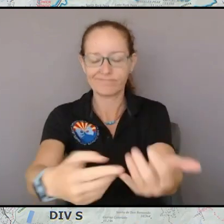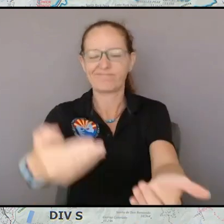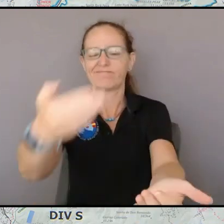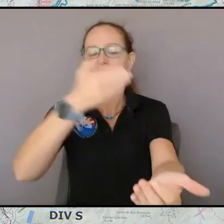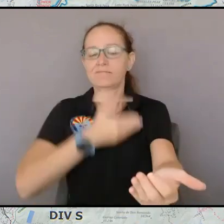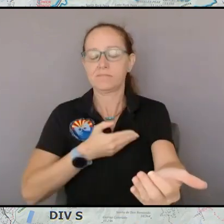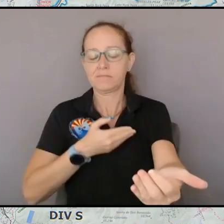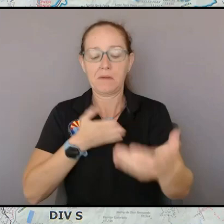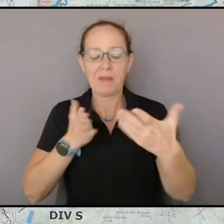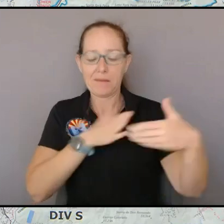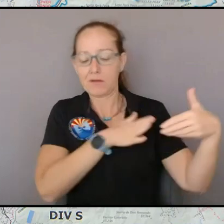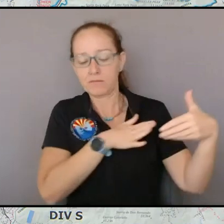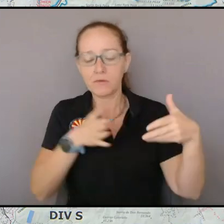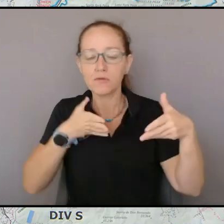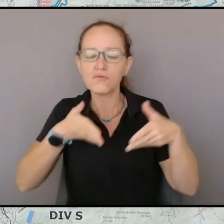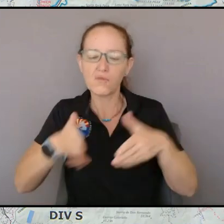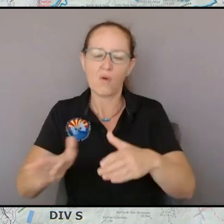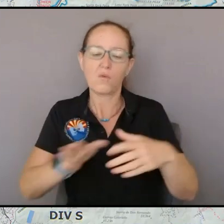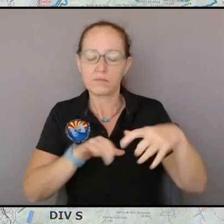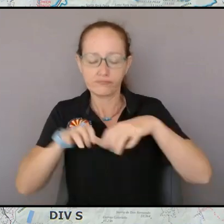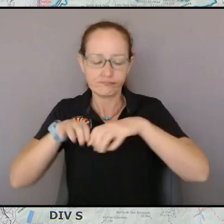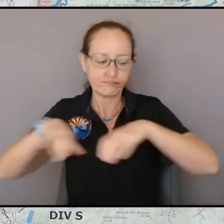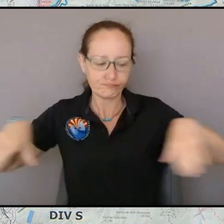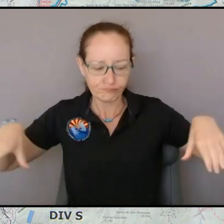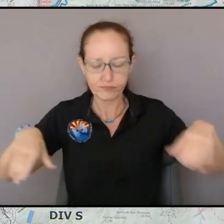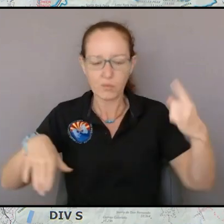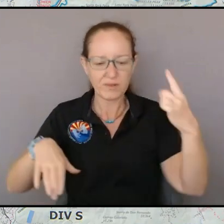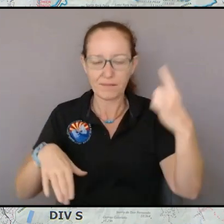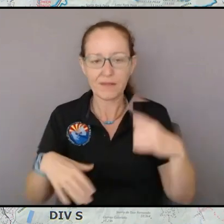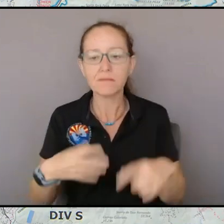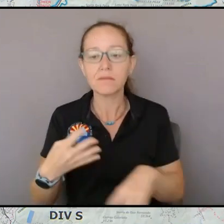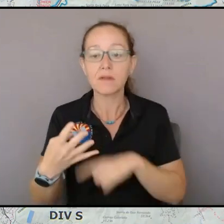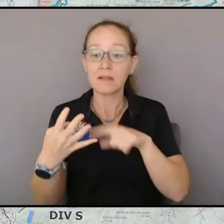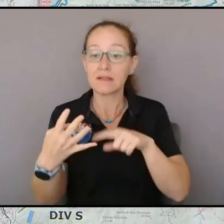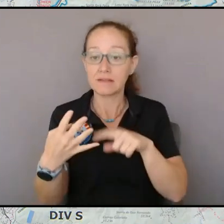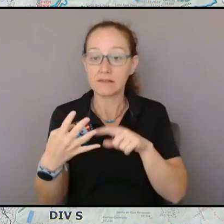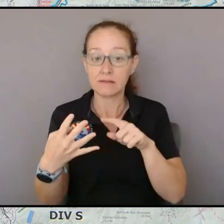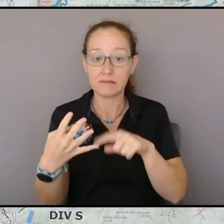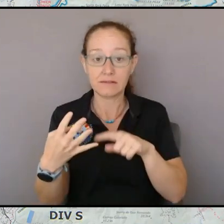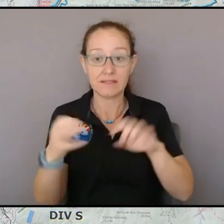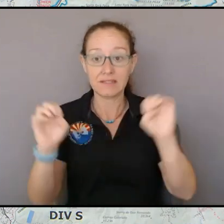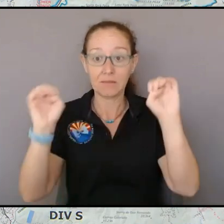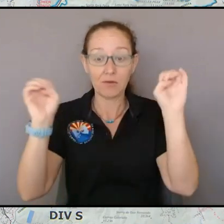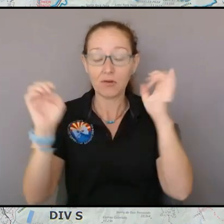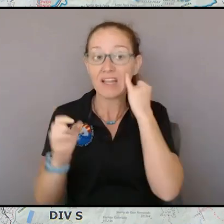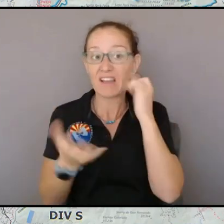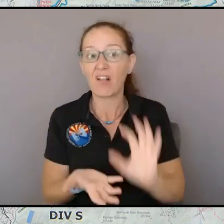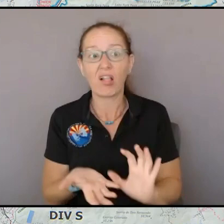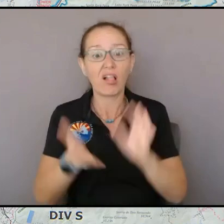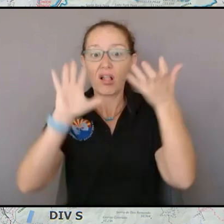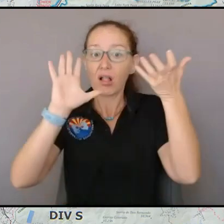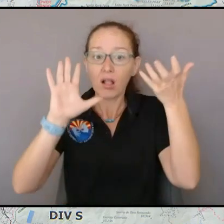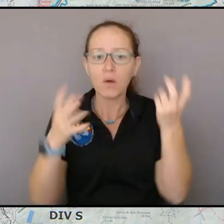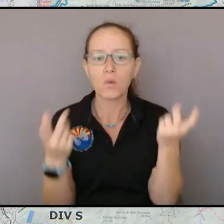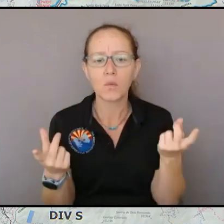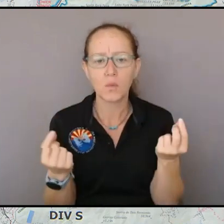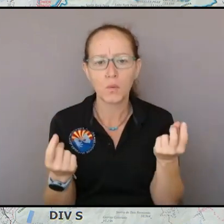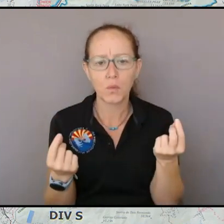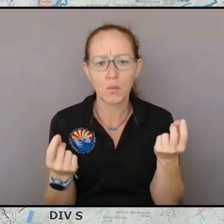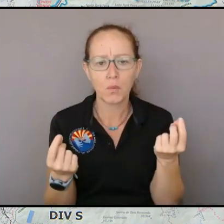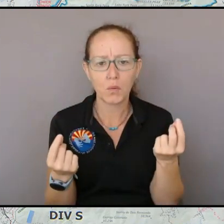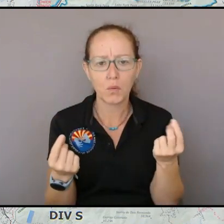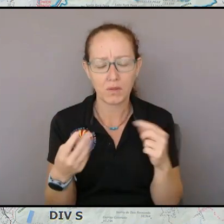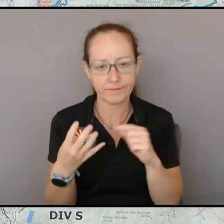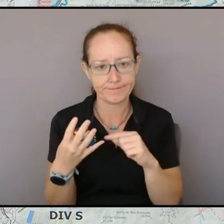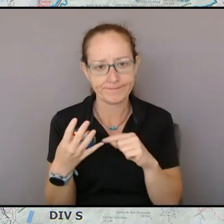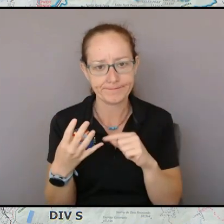go really bad what are we going to do and so we game all that out ahead of time to make sure that we that we we don't have